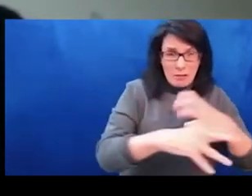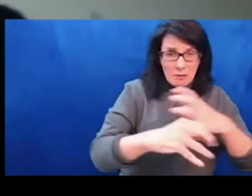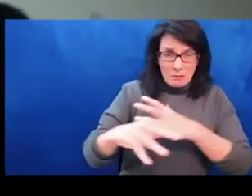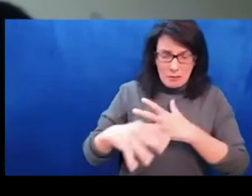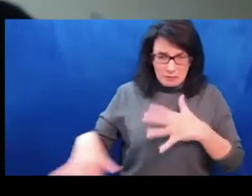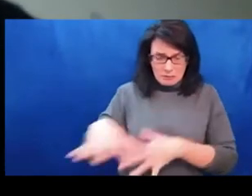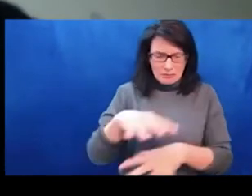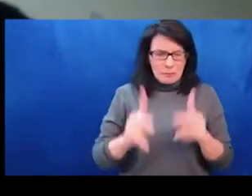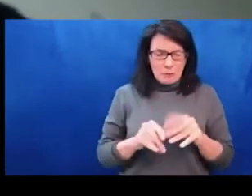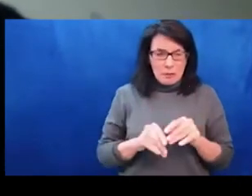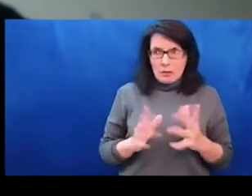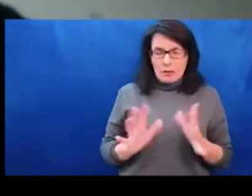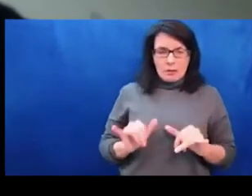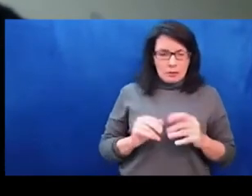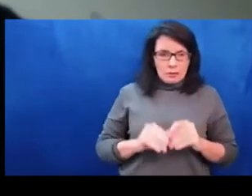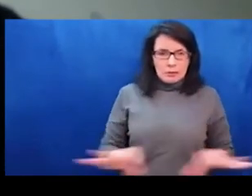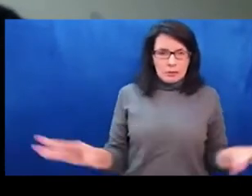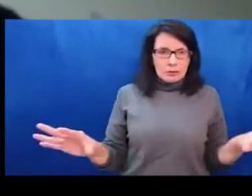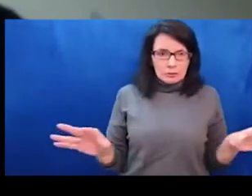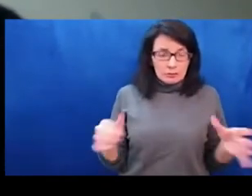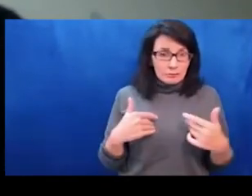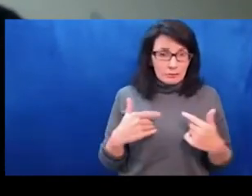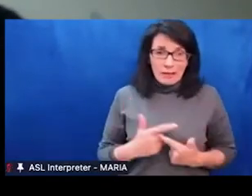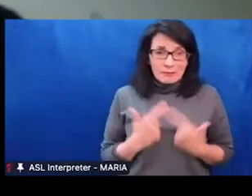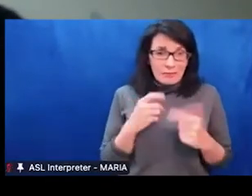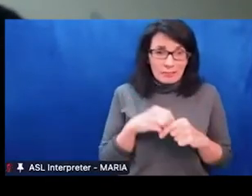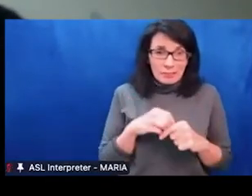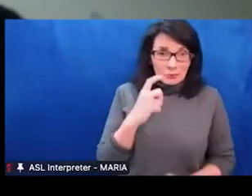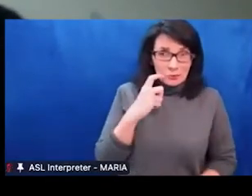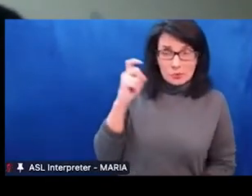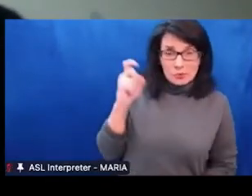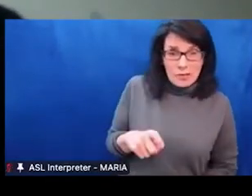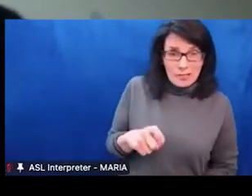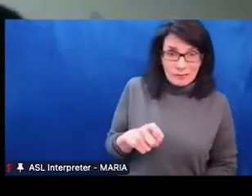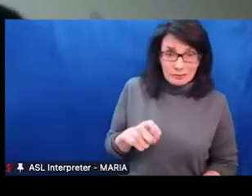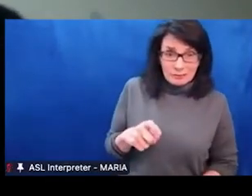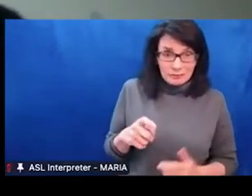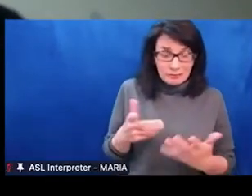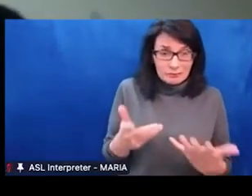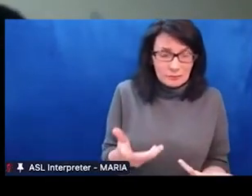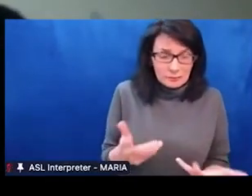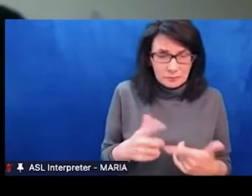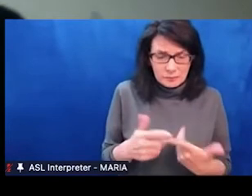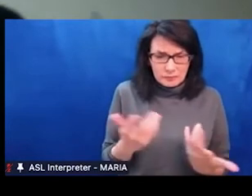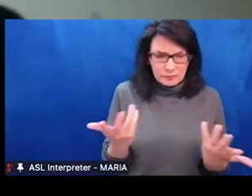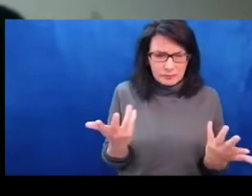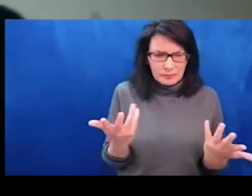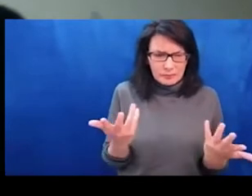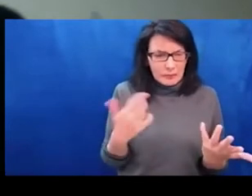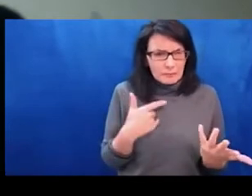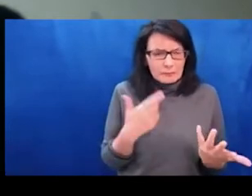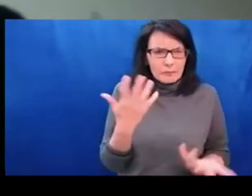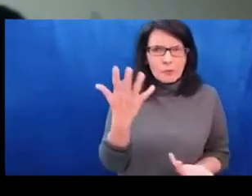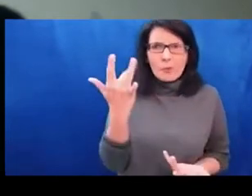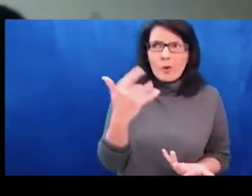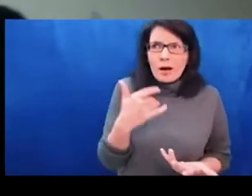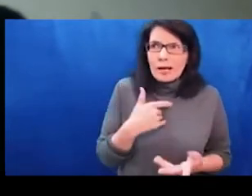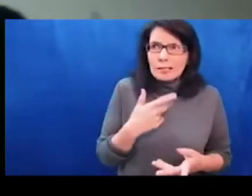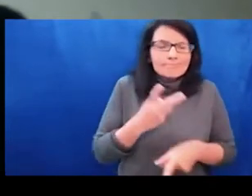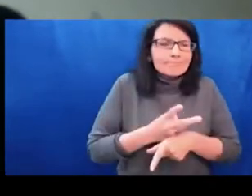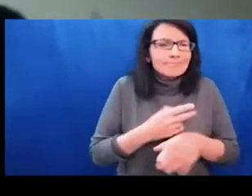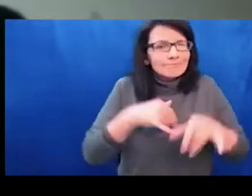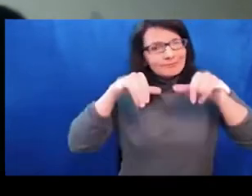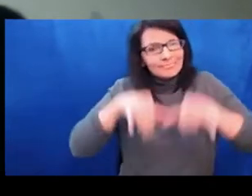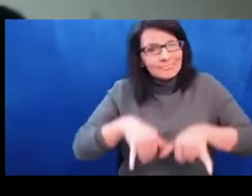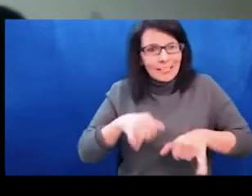differently. I think in the modern day genocide, it's not so much, it's hard to murder millions